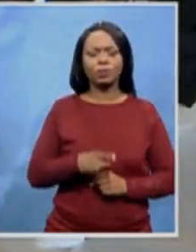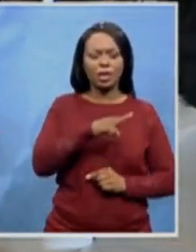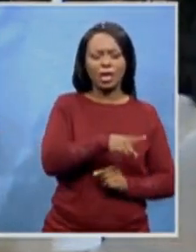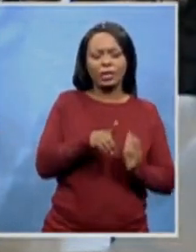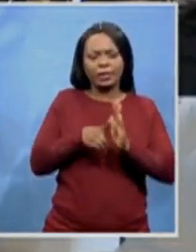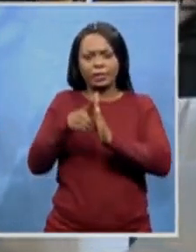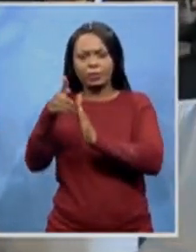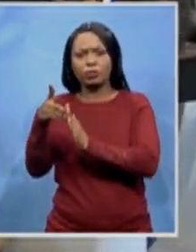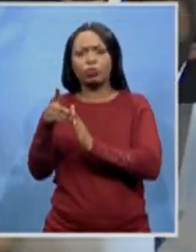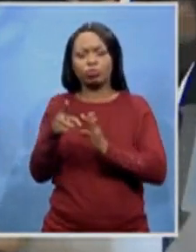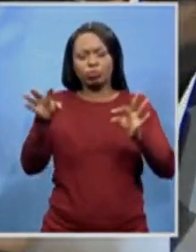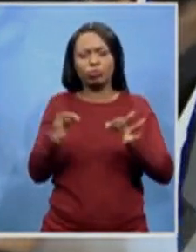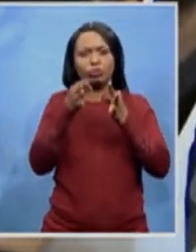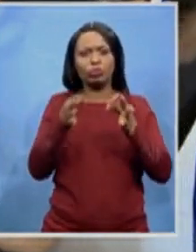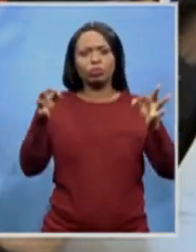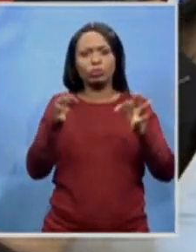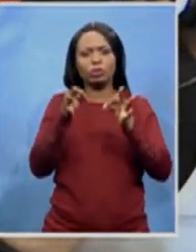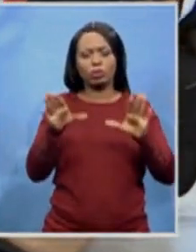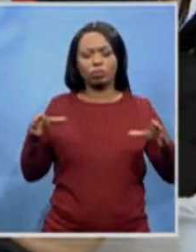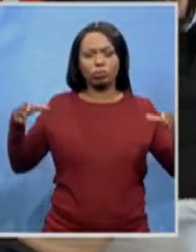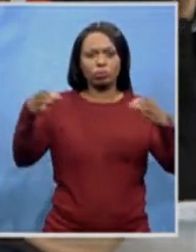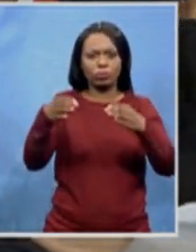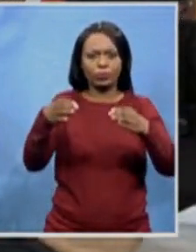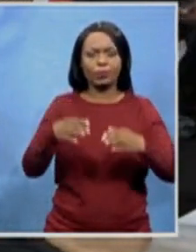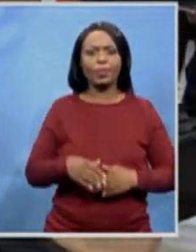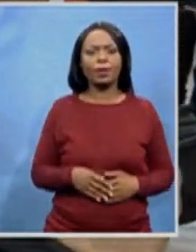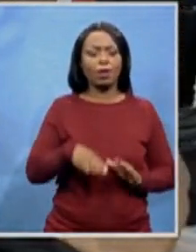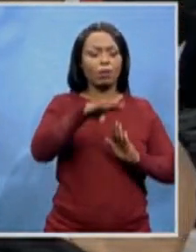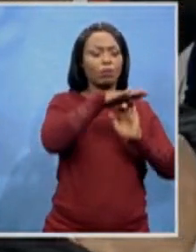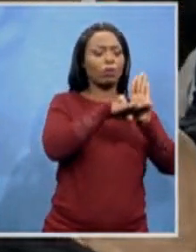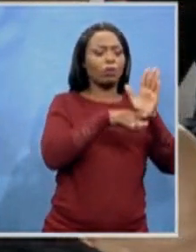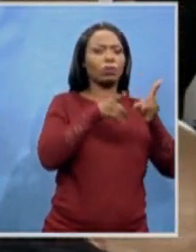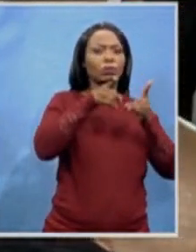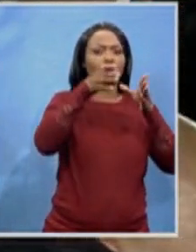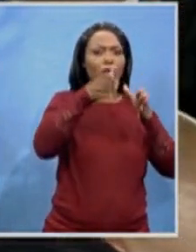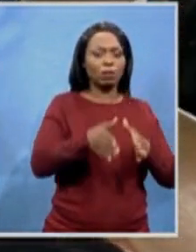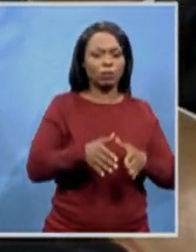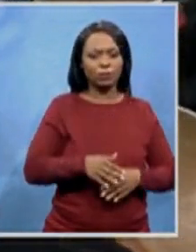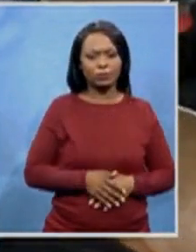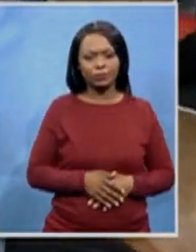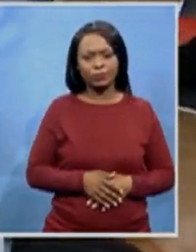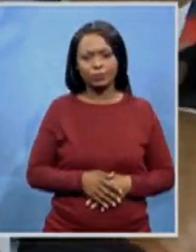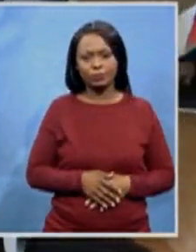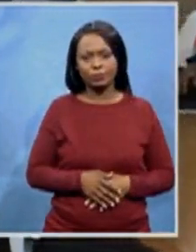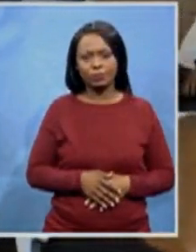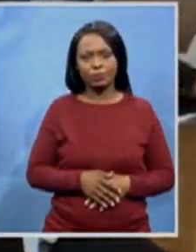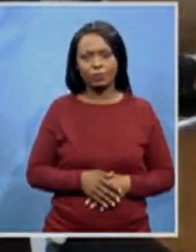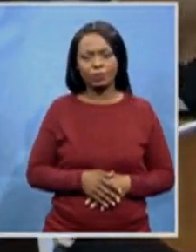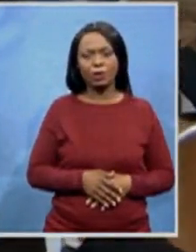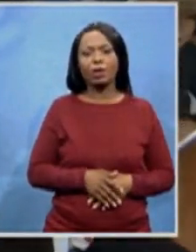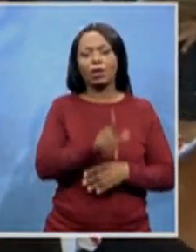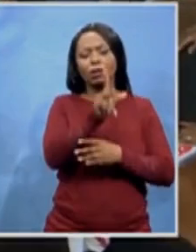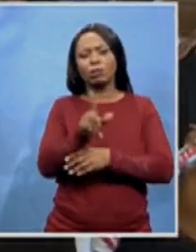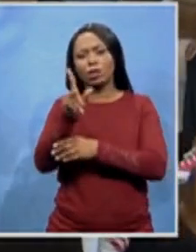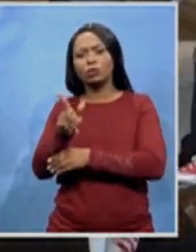Program Director, Abaneng Abakolume, Wom Chokes, as a family member,